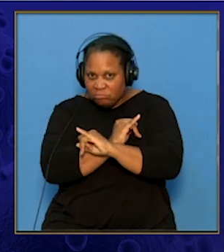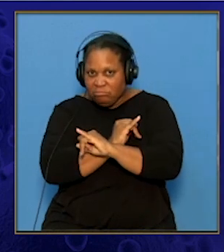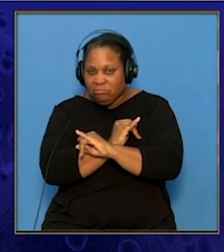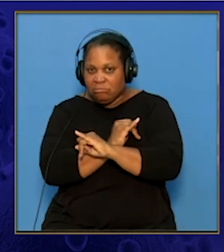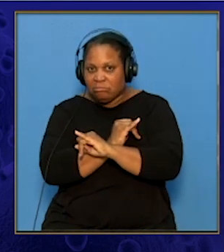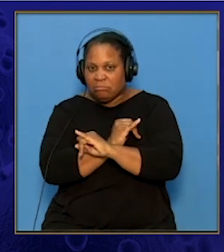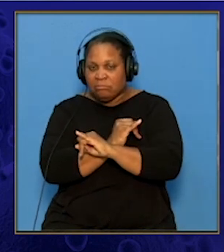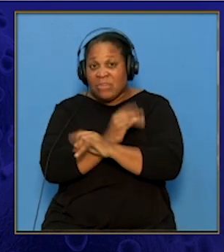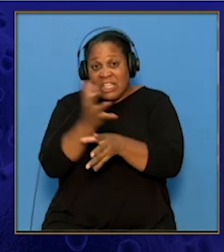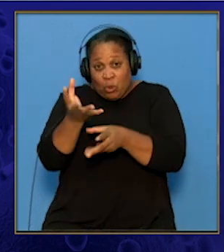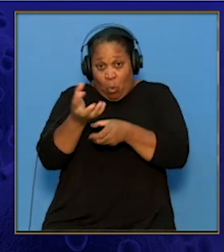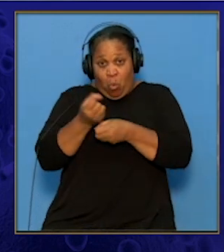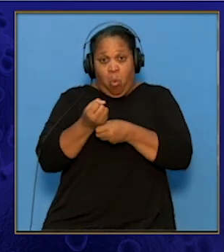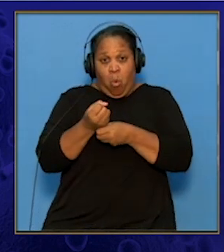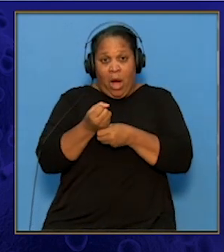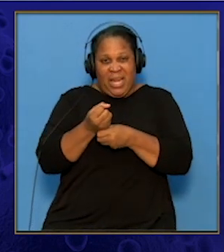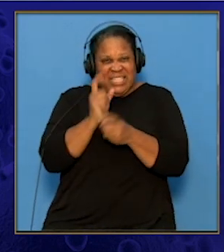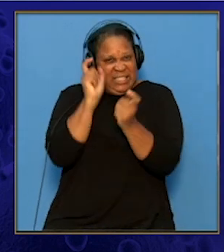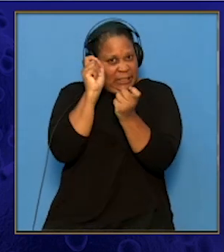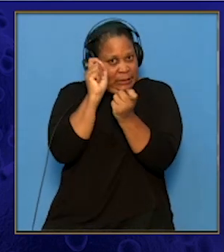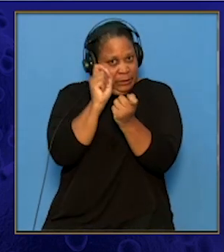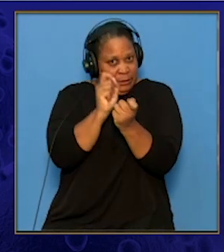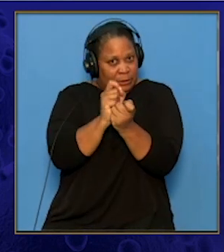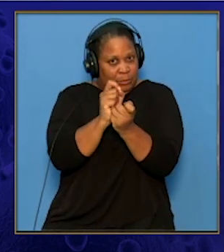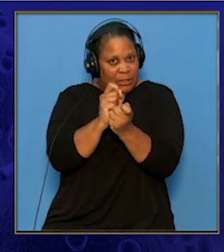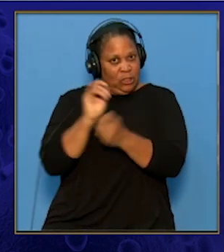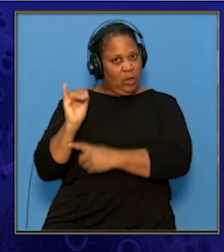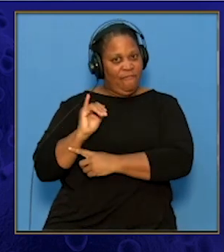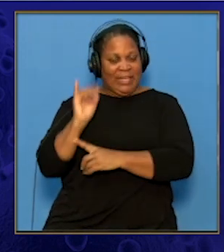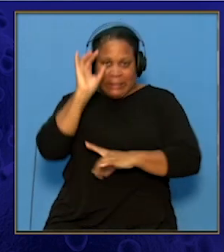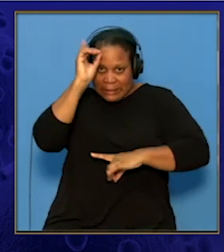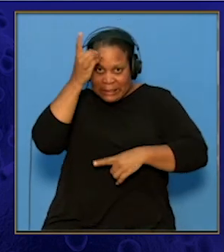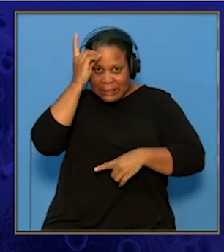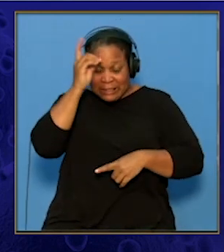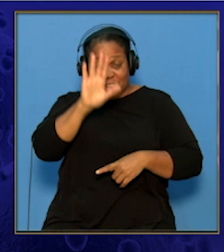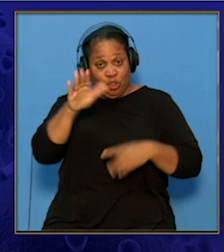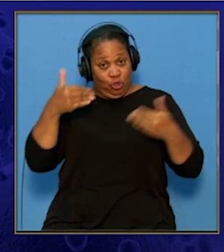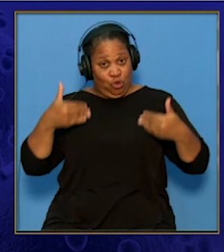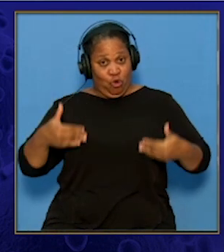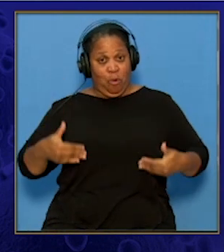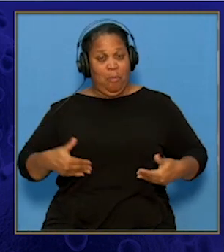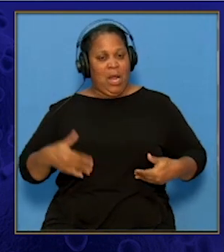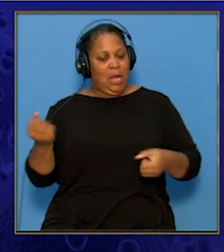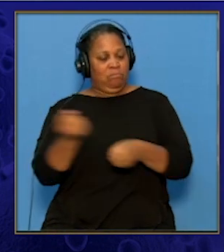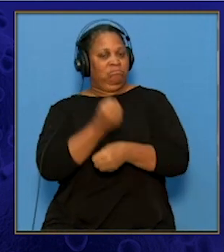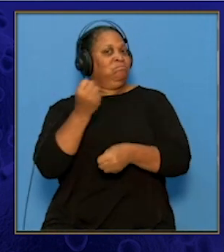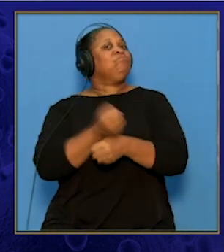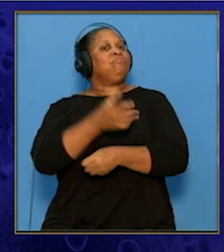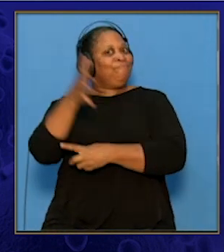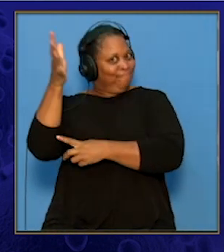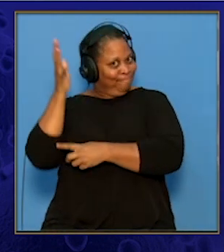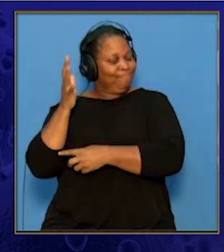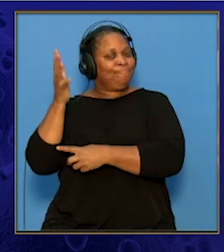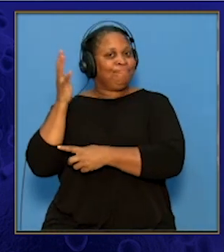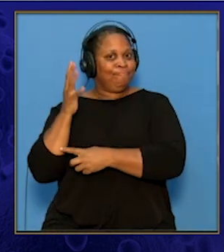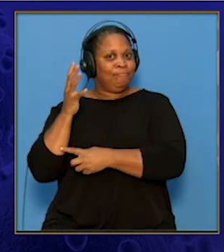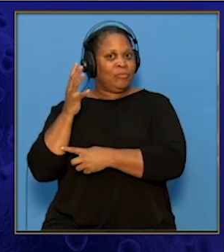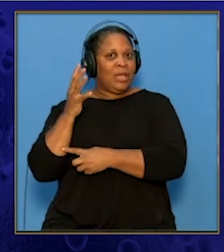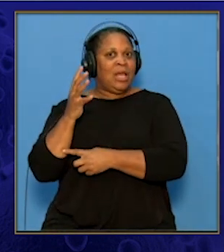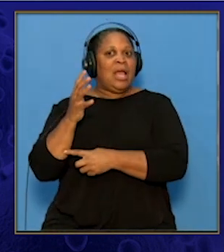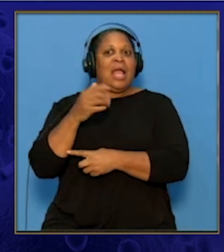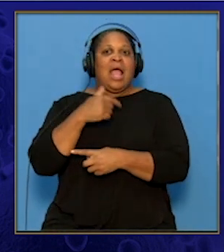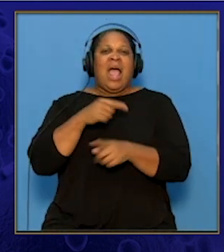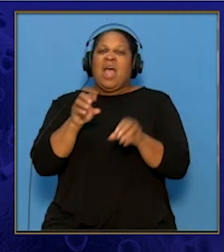is acquired as it is specific to infectious diseases your body has for before, as opposed to innate,